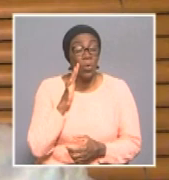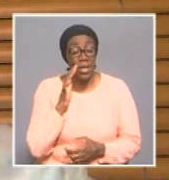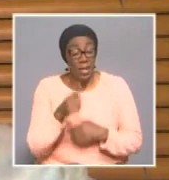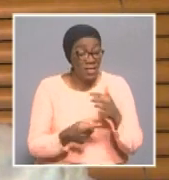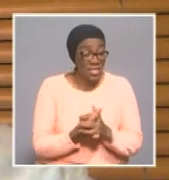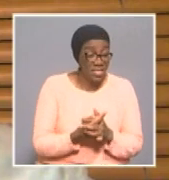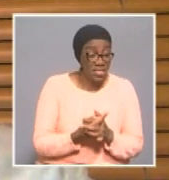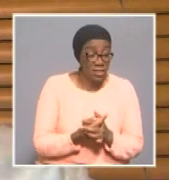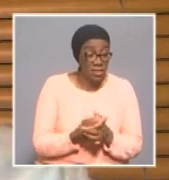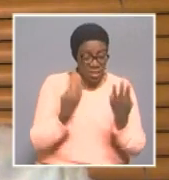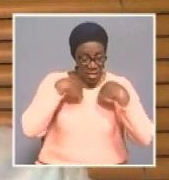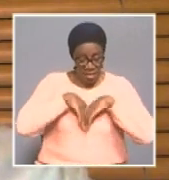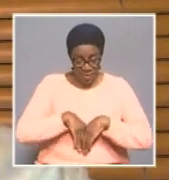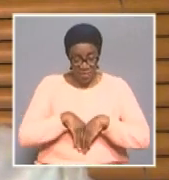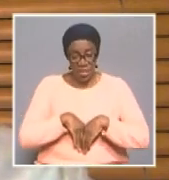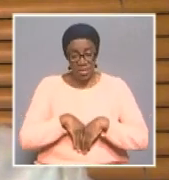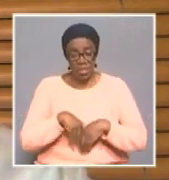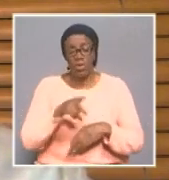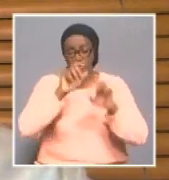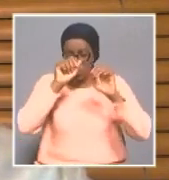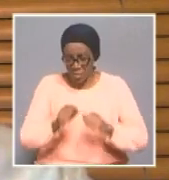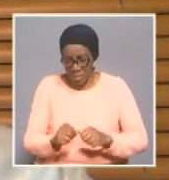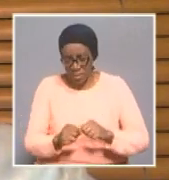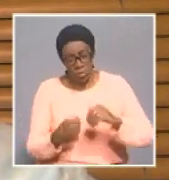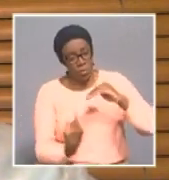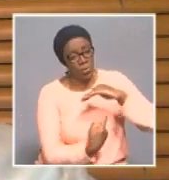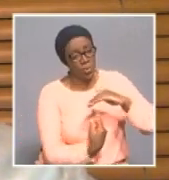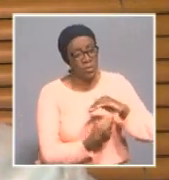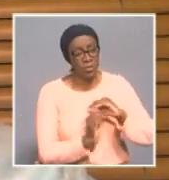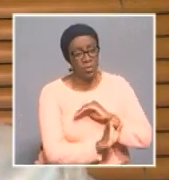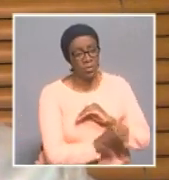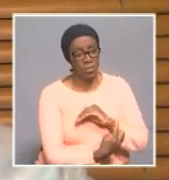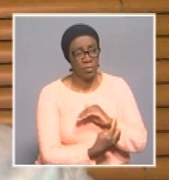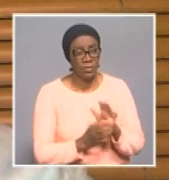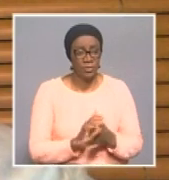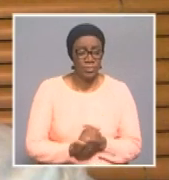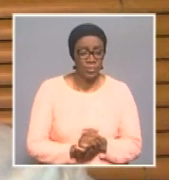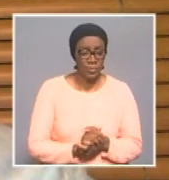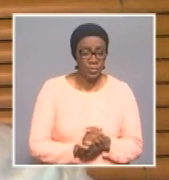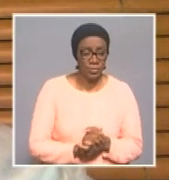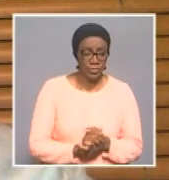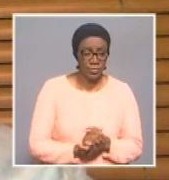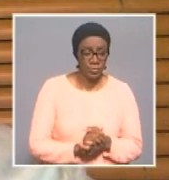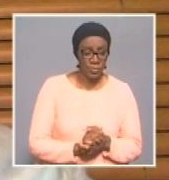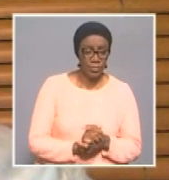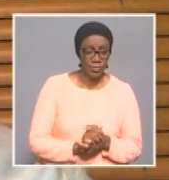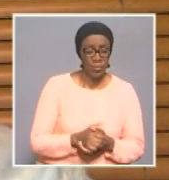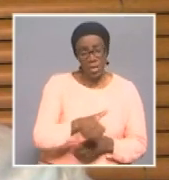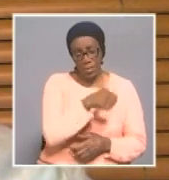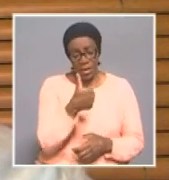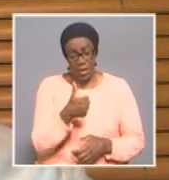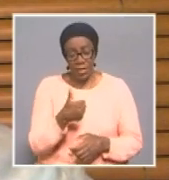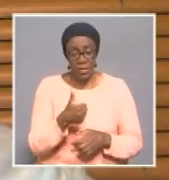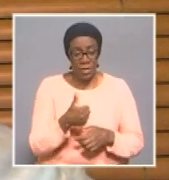then you will now be safe, isolated. And the other issue that we want to address is the issue of sterilization.